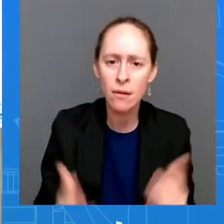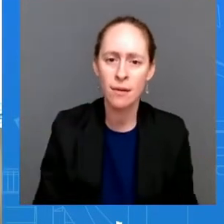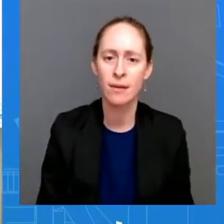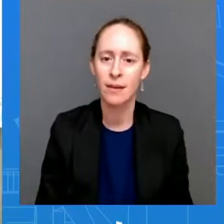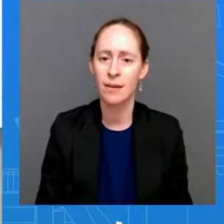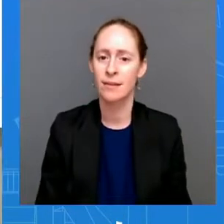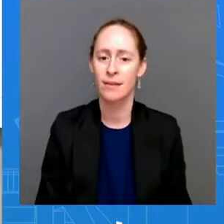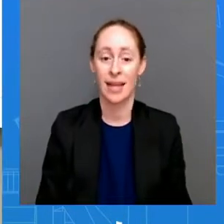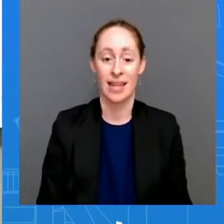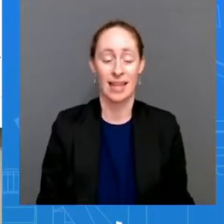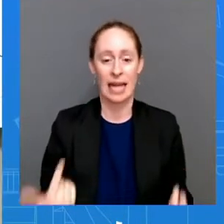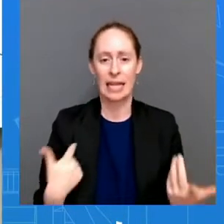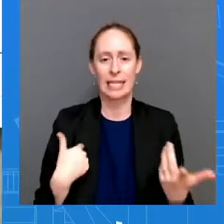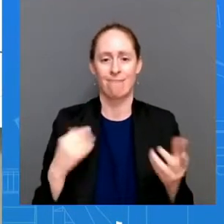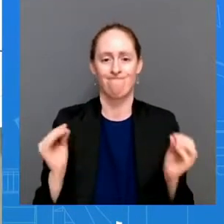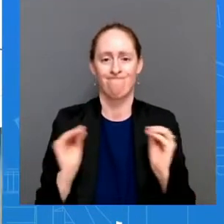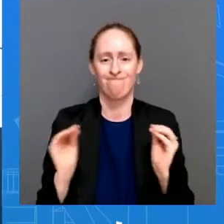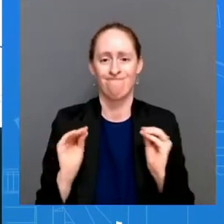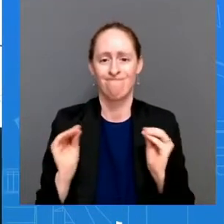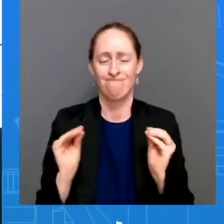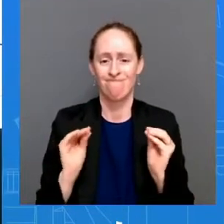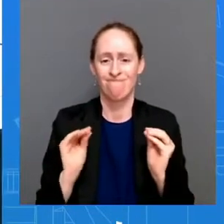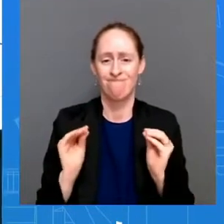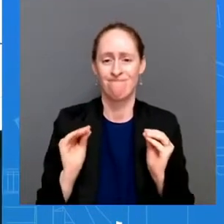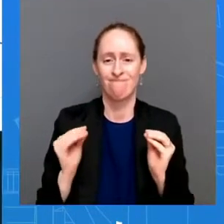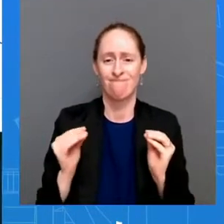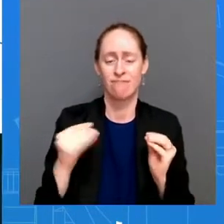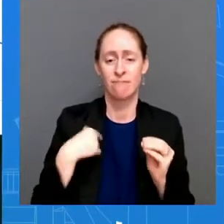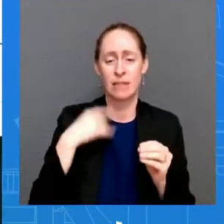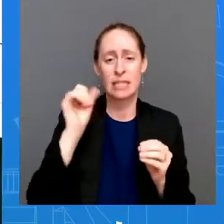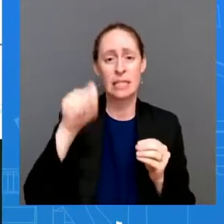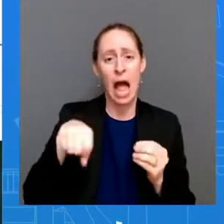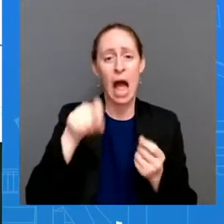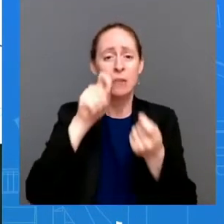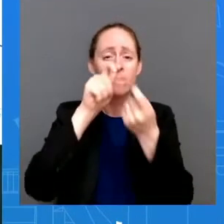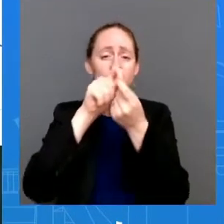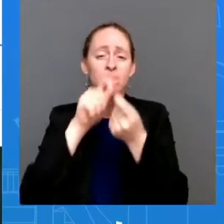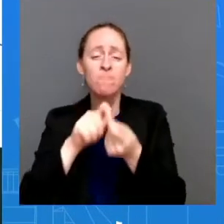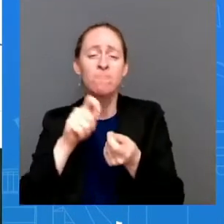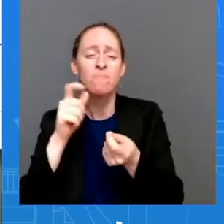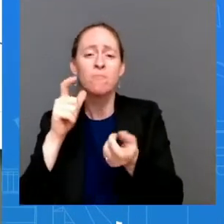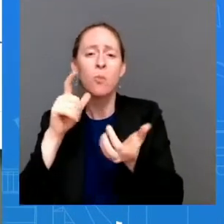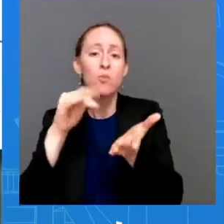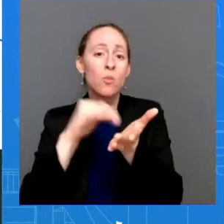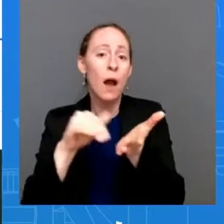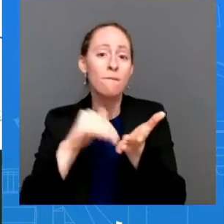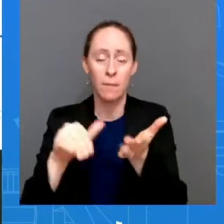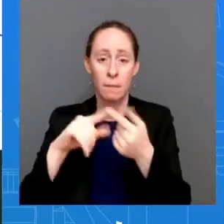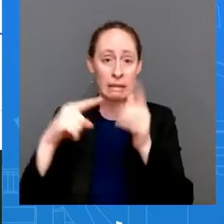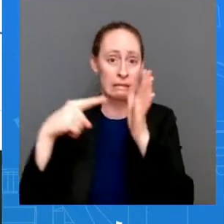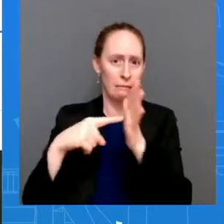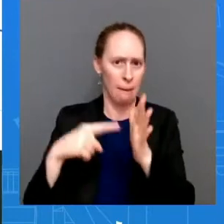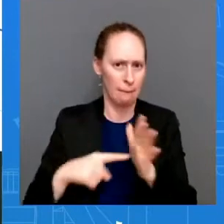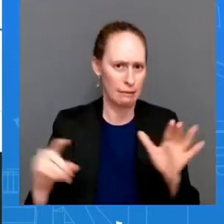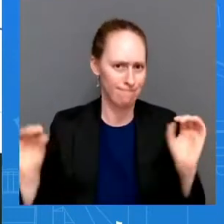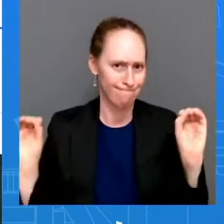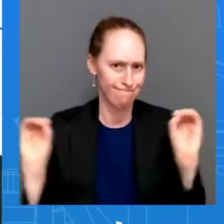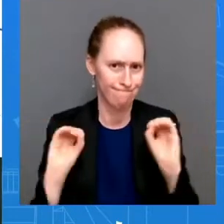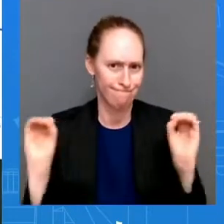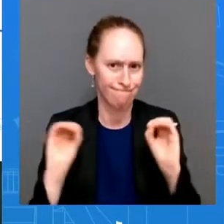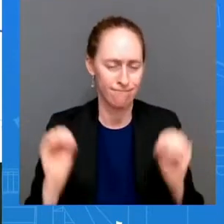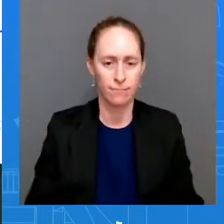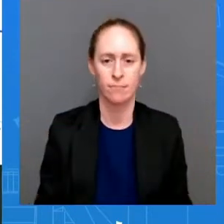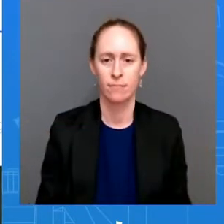And, you know, you tell me, MJ, and we're always happy to, you know, happy to talk to you afterwards. So, as you know, Medicaid provides